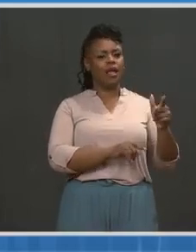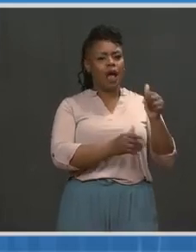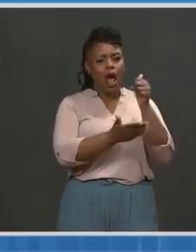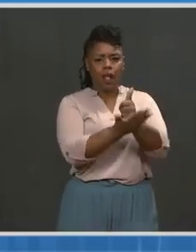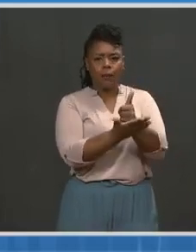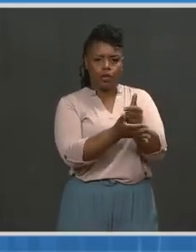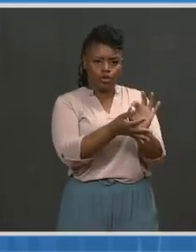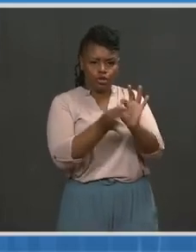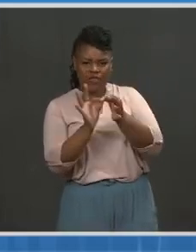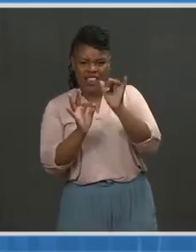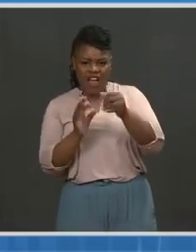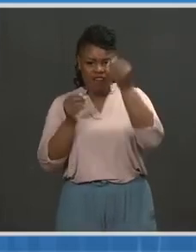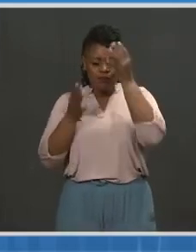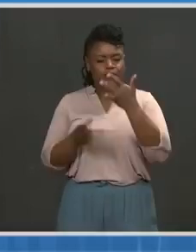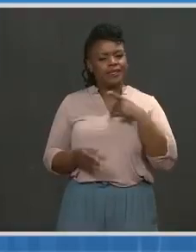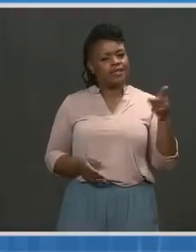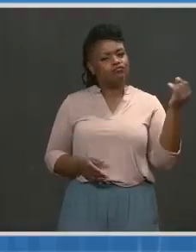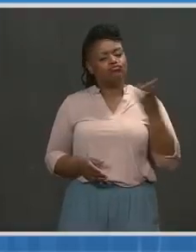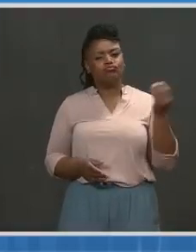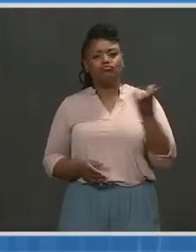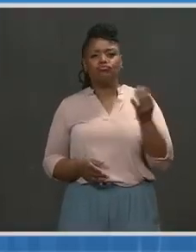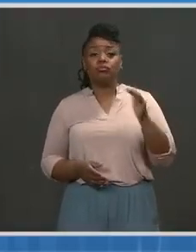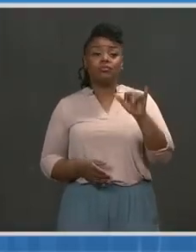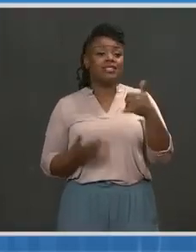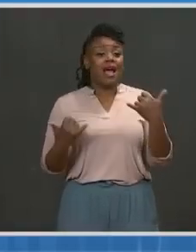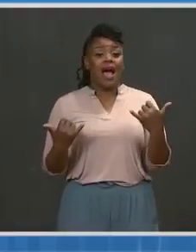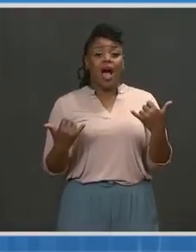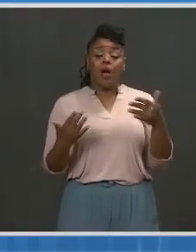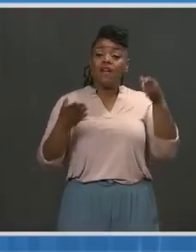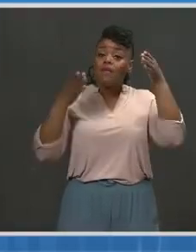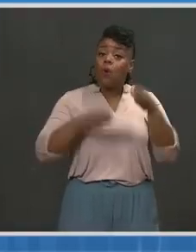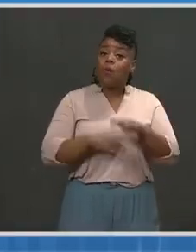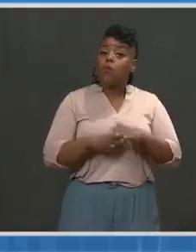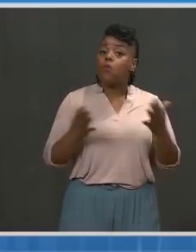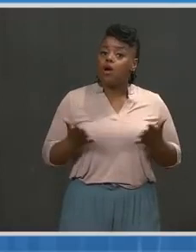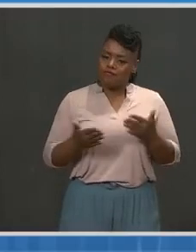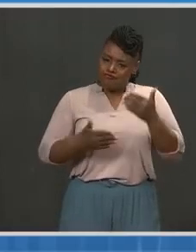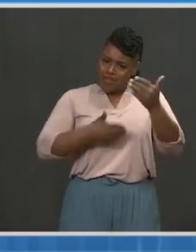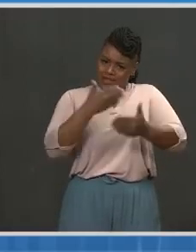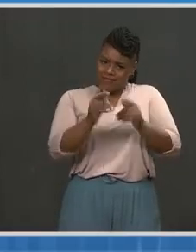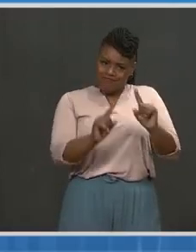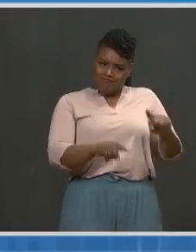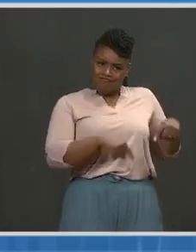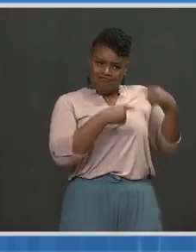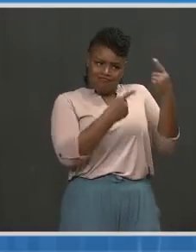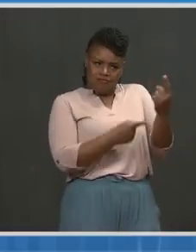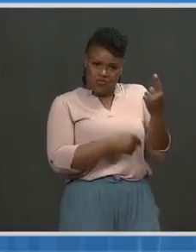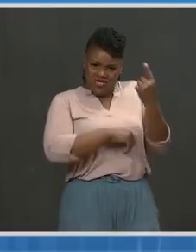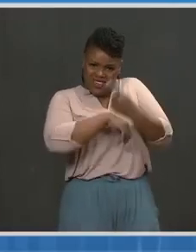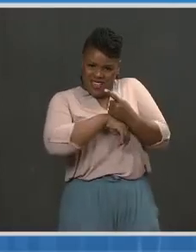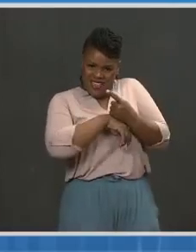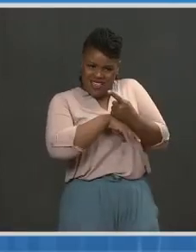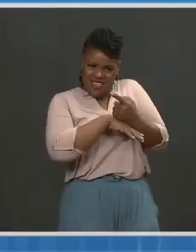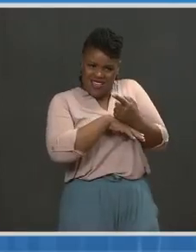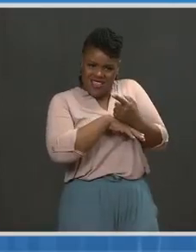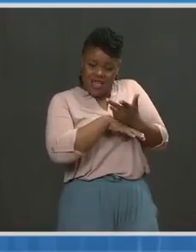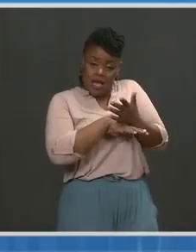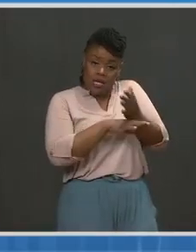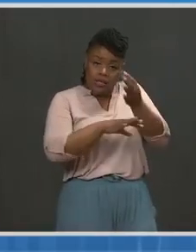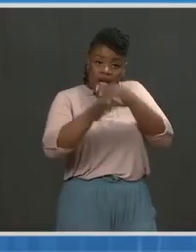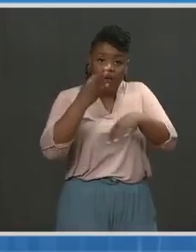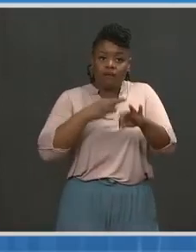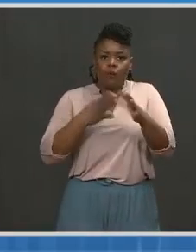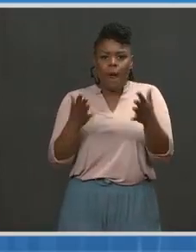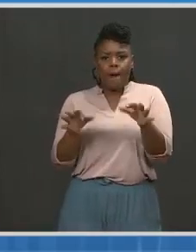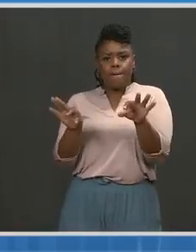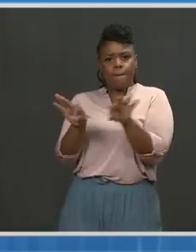the results when that happens. So I would urge us not to focus on the process of the last couple of days, but instead